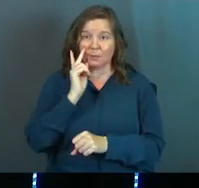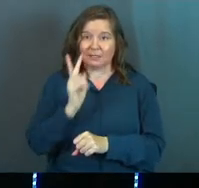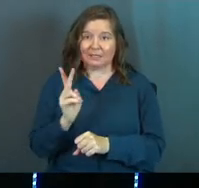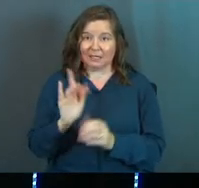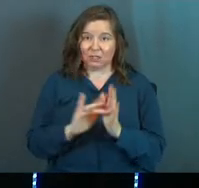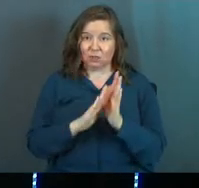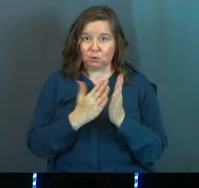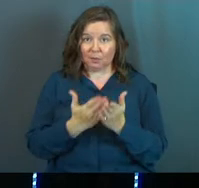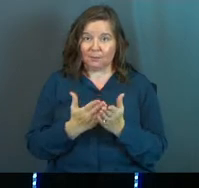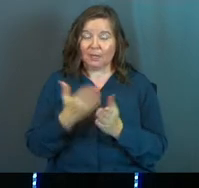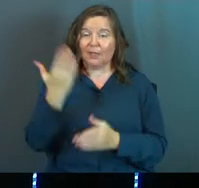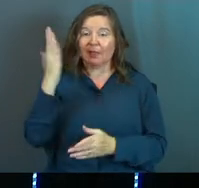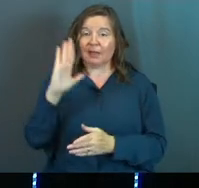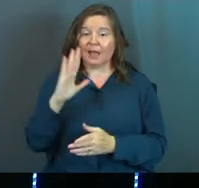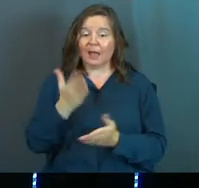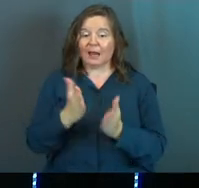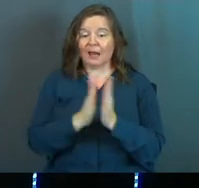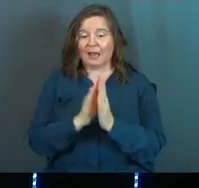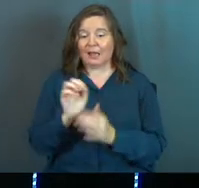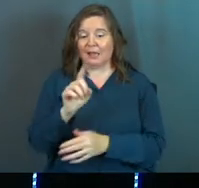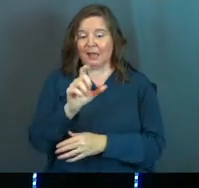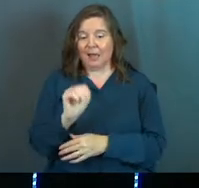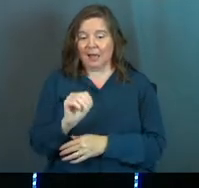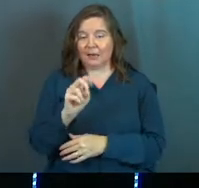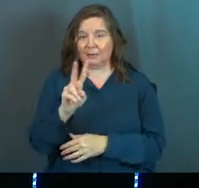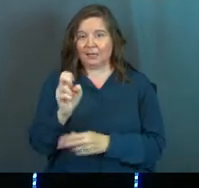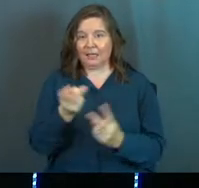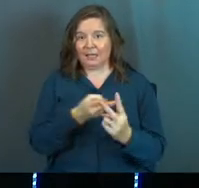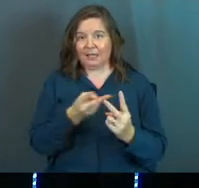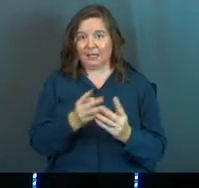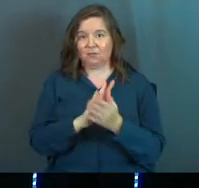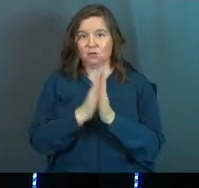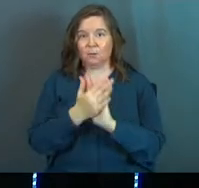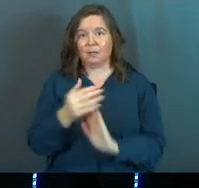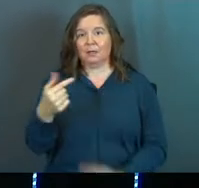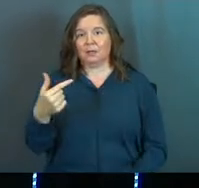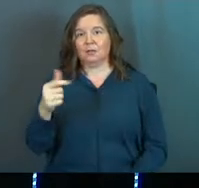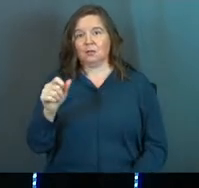see in scripture is that God asks Adam and Eve to be gardeners.